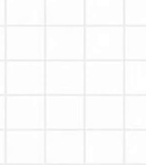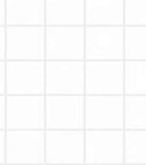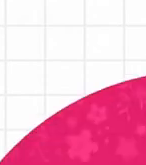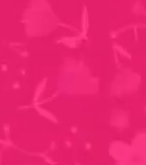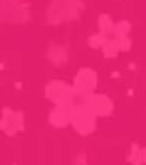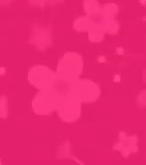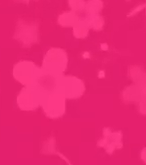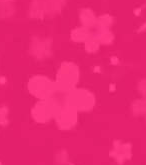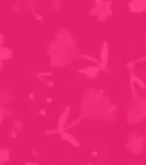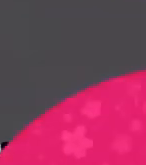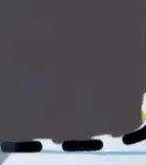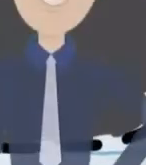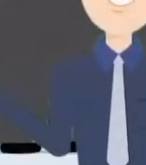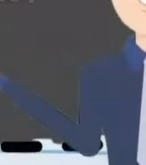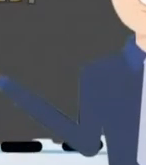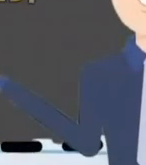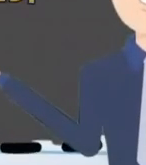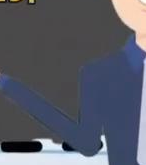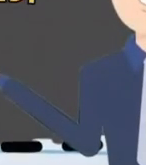See you Mm Then